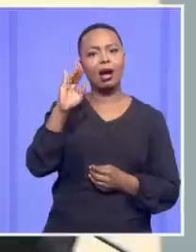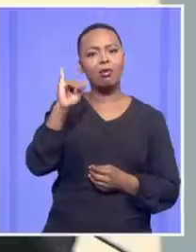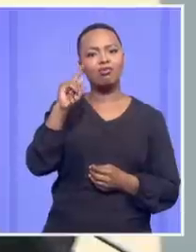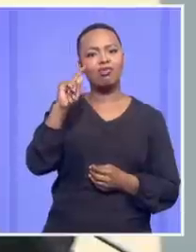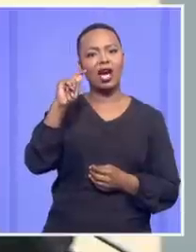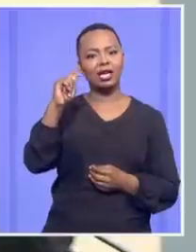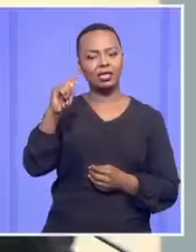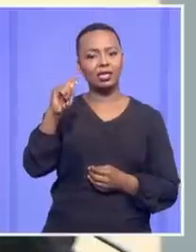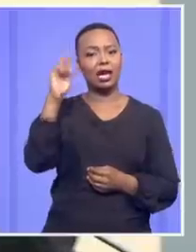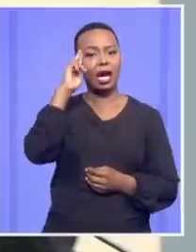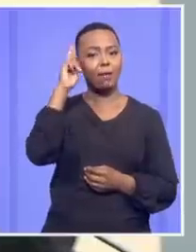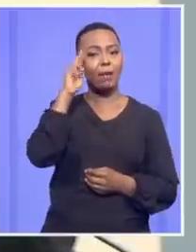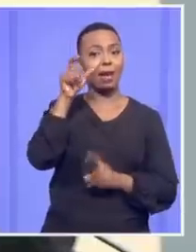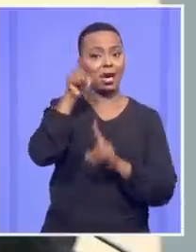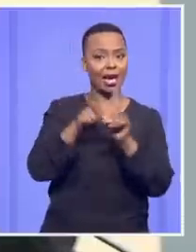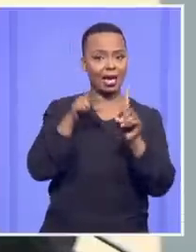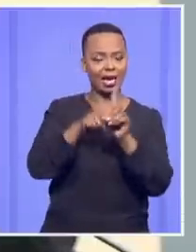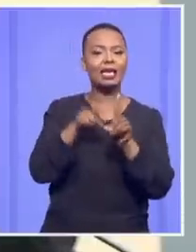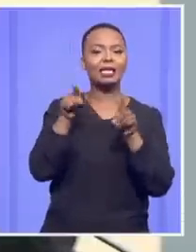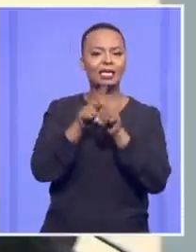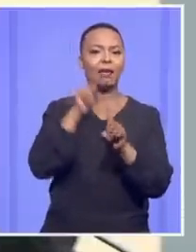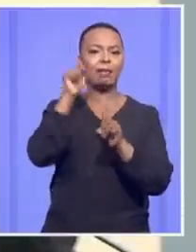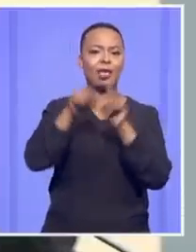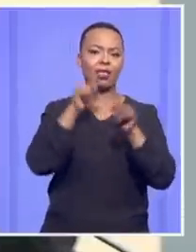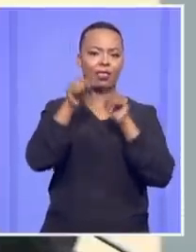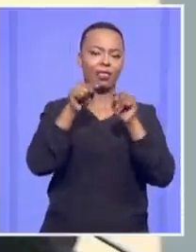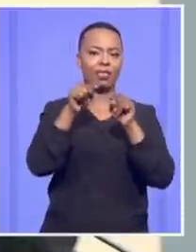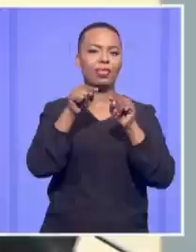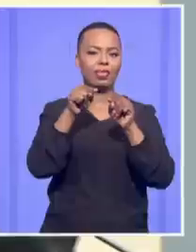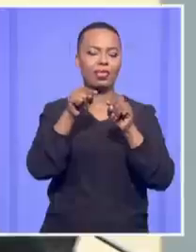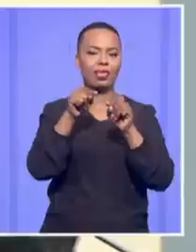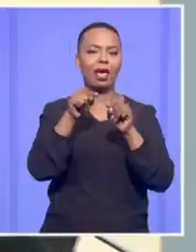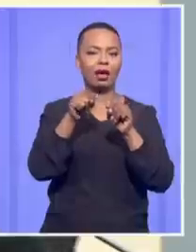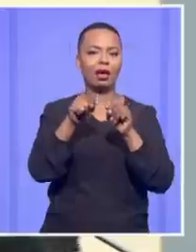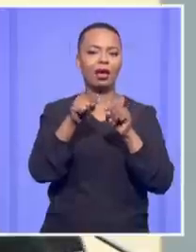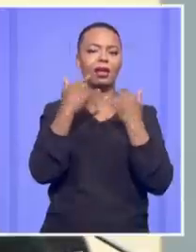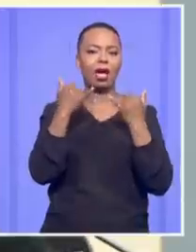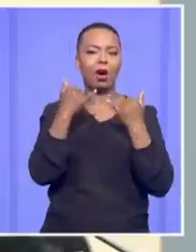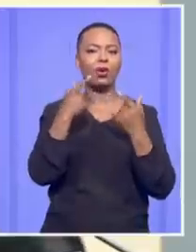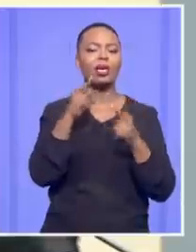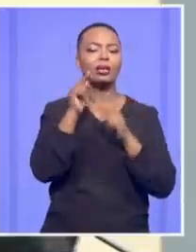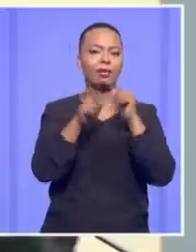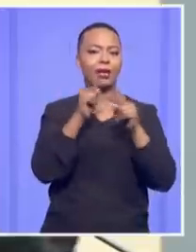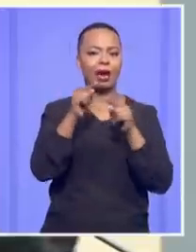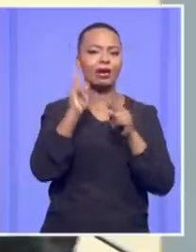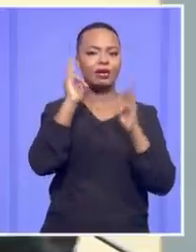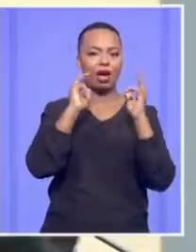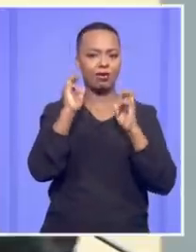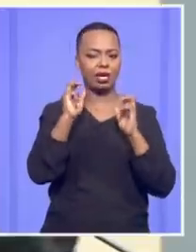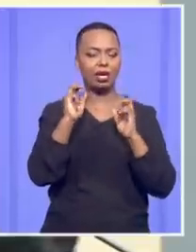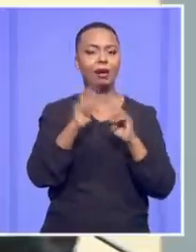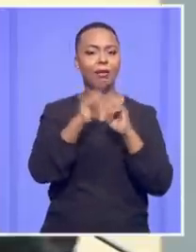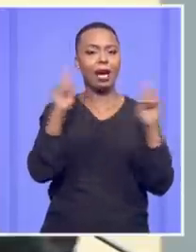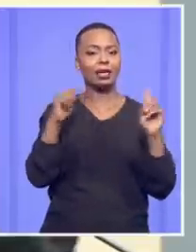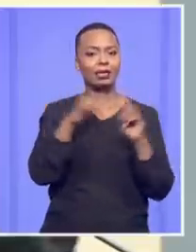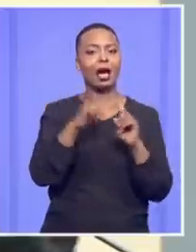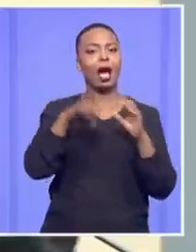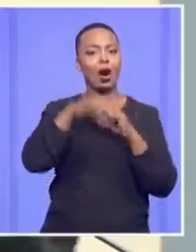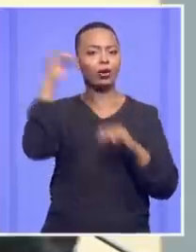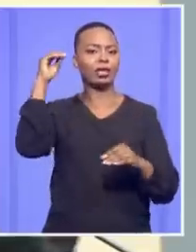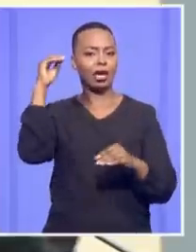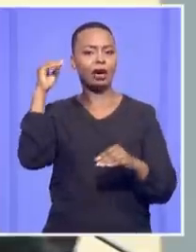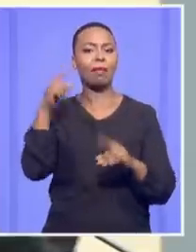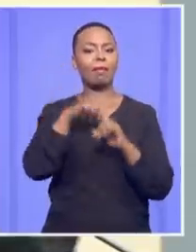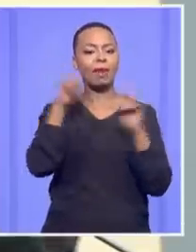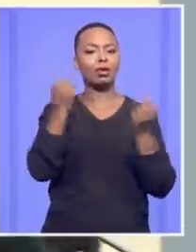will recall, he too was facing disciplinary hearings. He too was suspended pending the outcome, but this Court held, rightly, that the